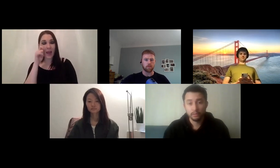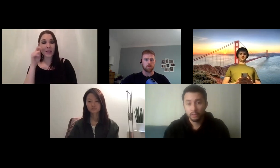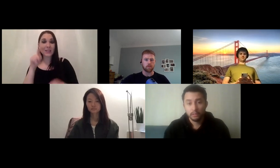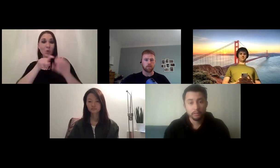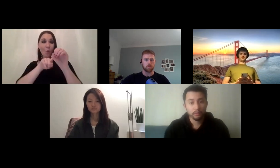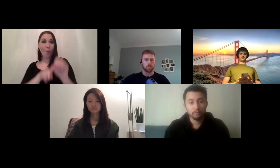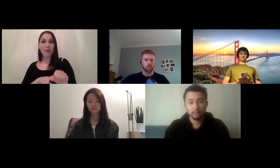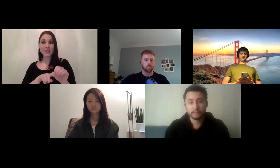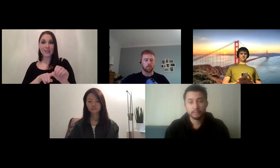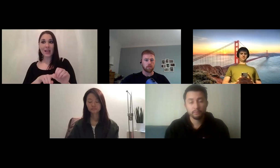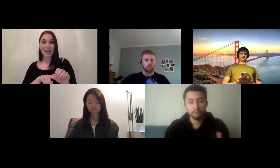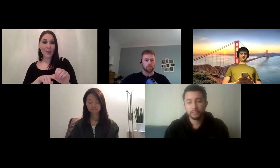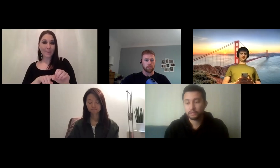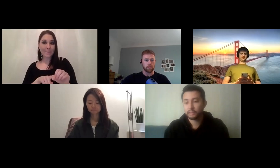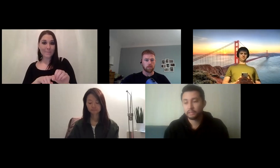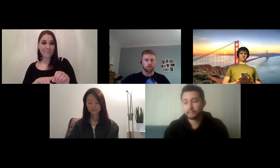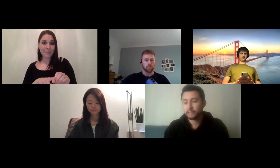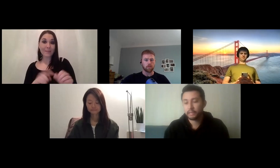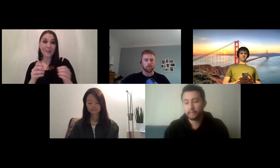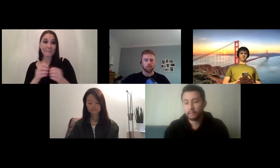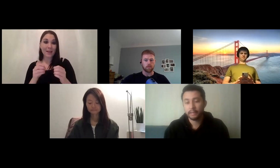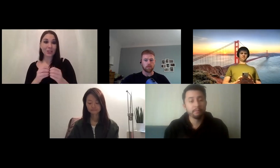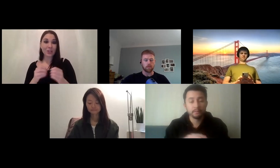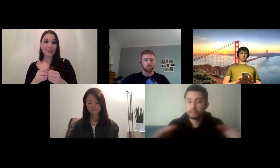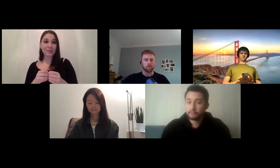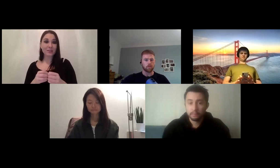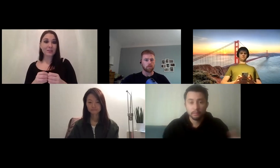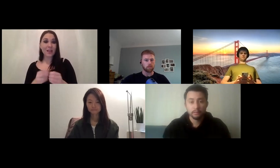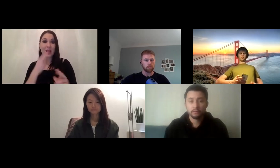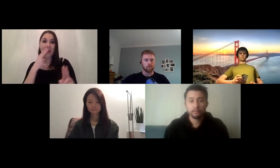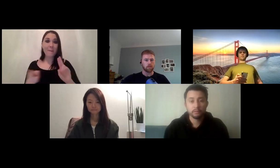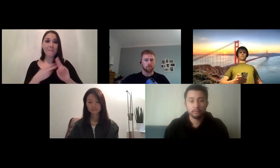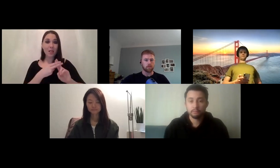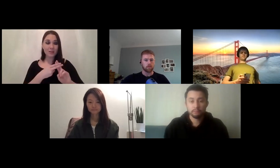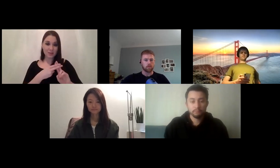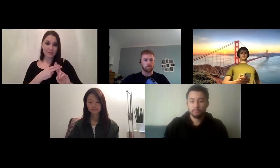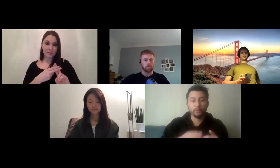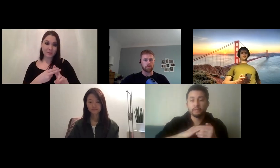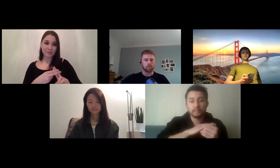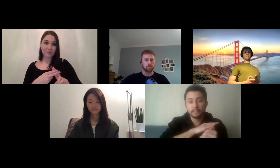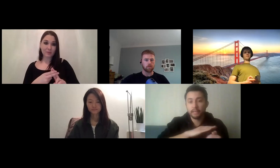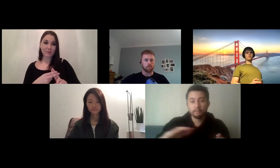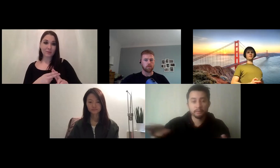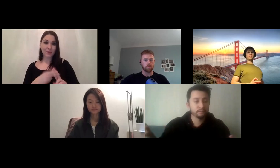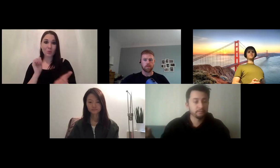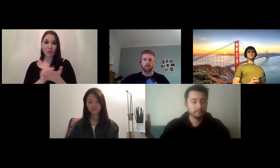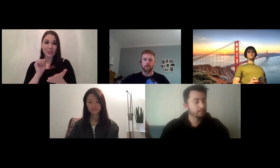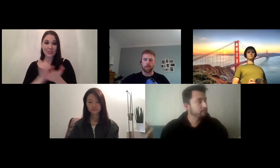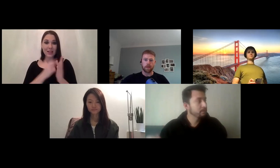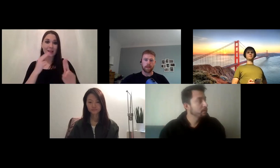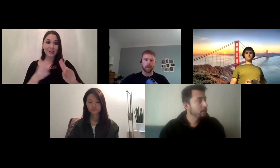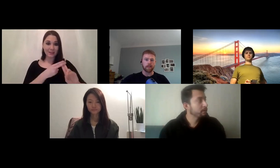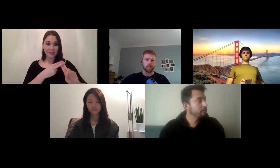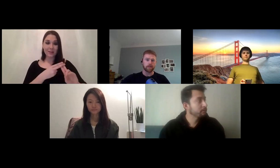wood you know as i was mentioning let's say uh labels you're printing the labels of